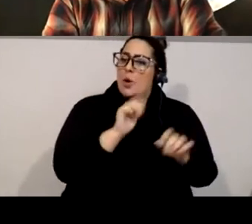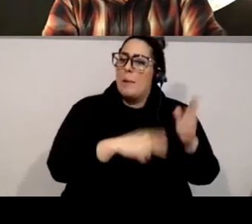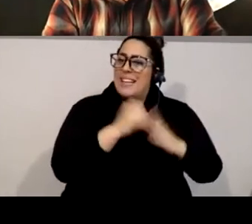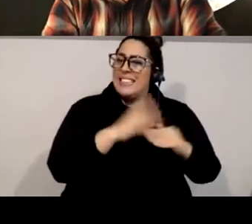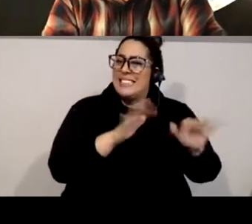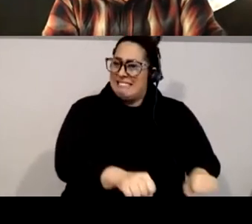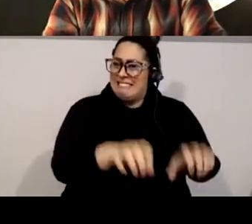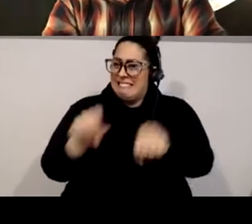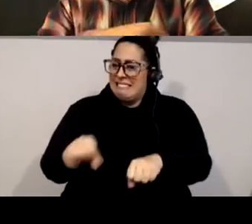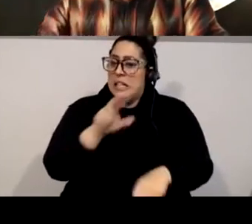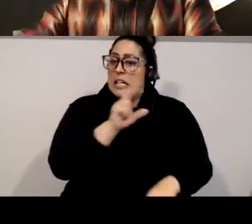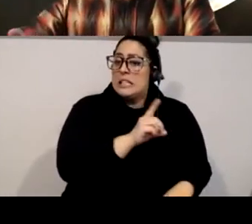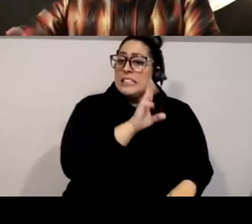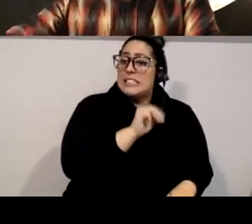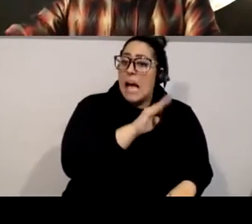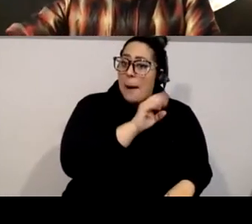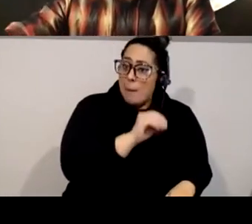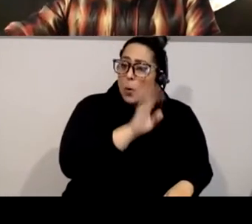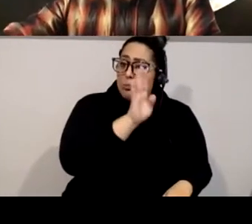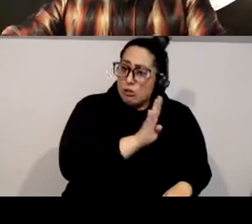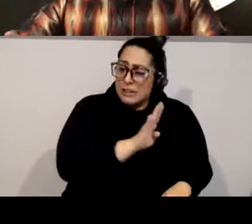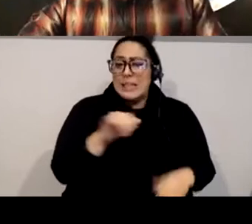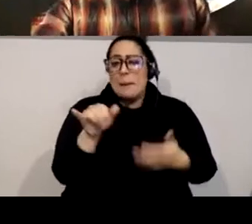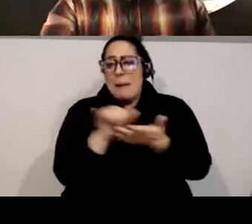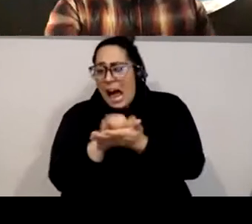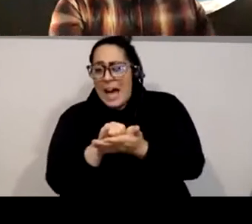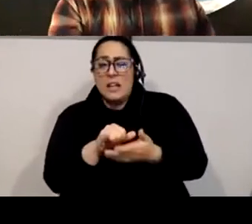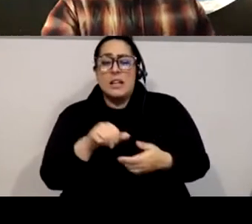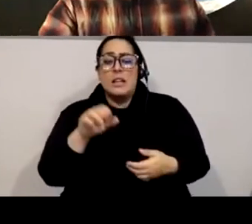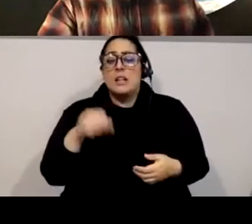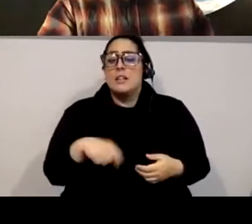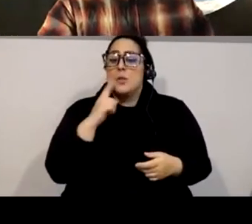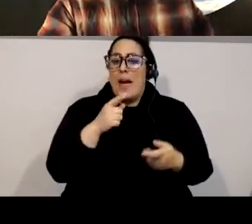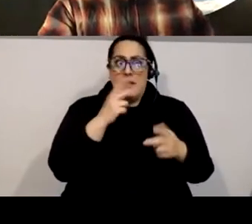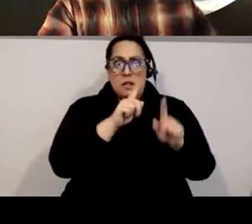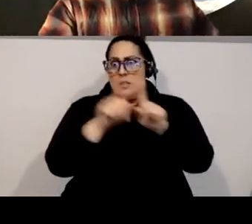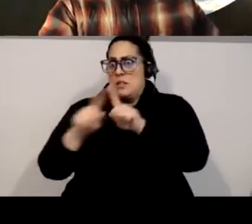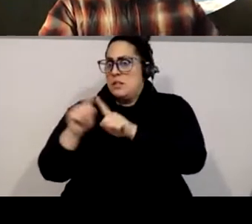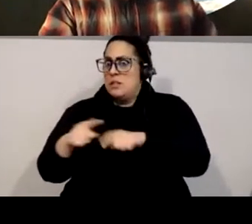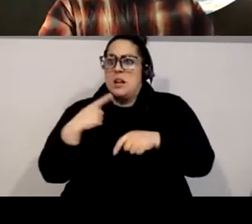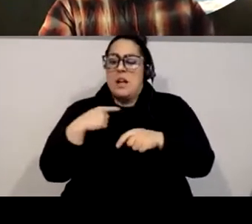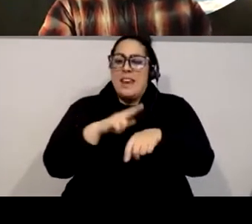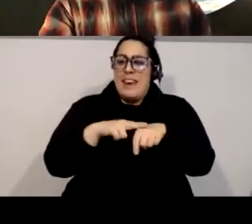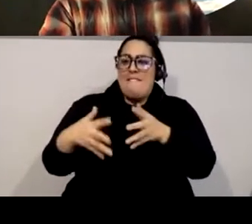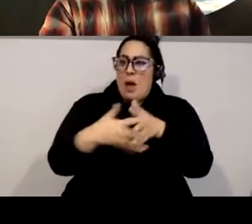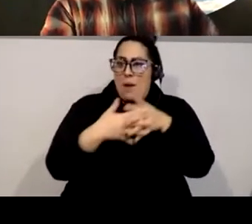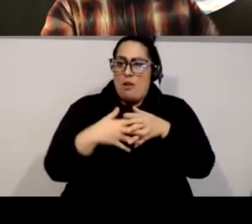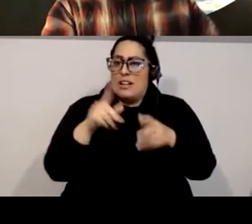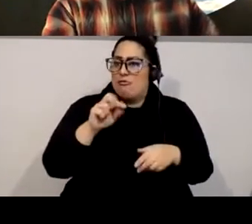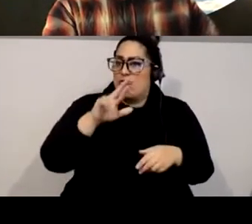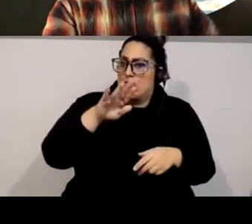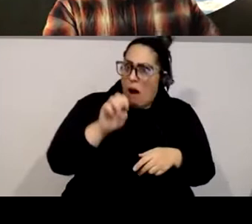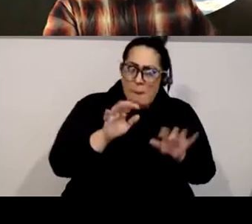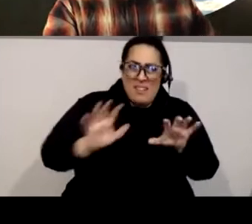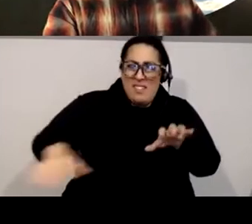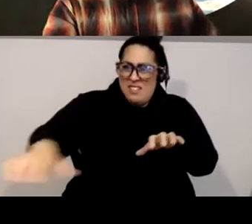Brooklyn, as well as the other boroughs of the city, therefore acknowledging the Muncie Lenape, Canarsie, Matinacock, and the Wappinger communities